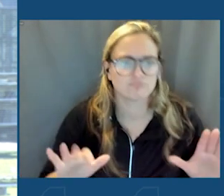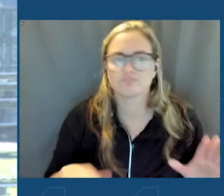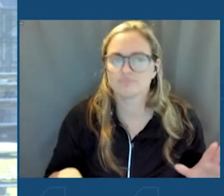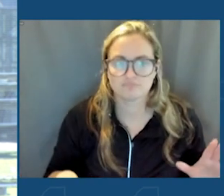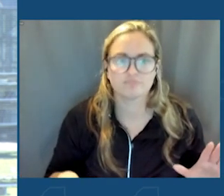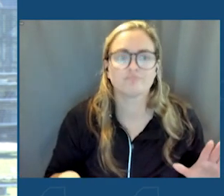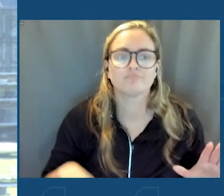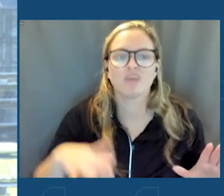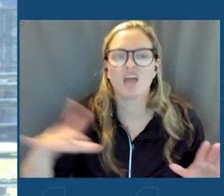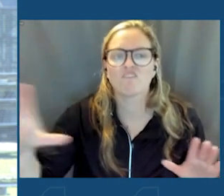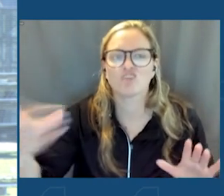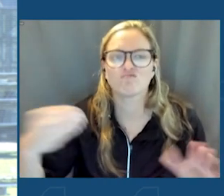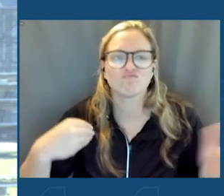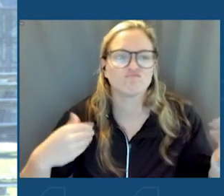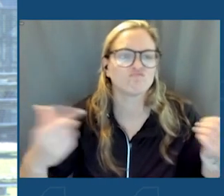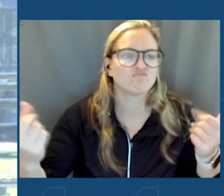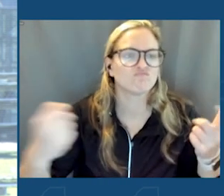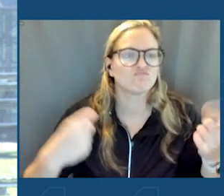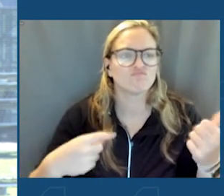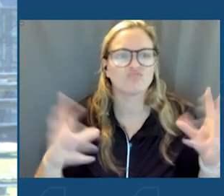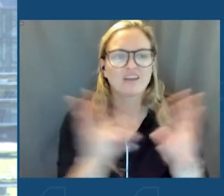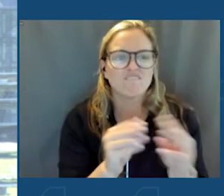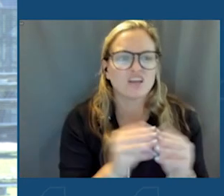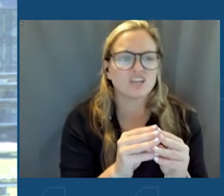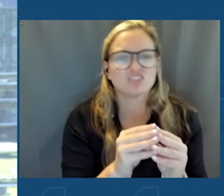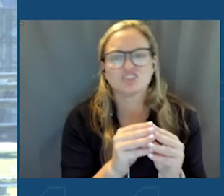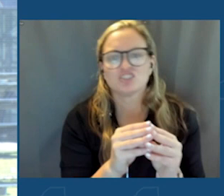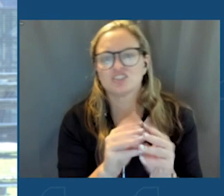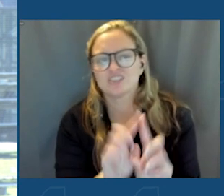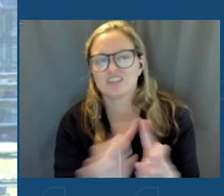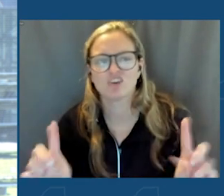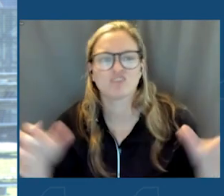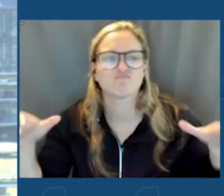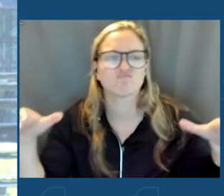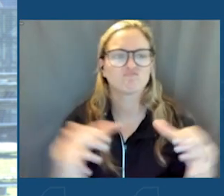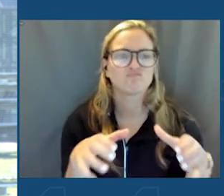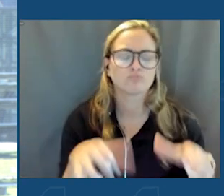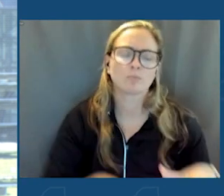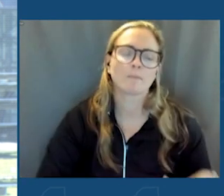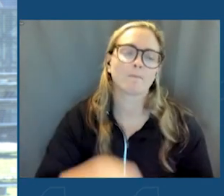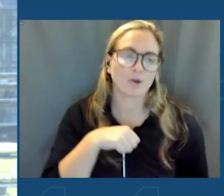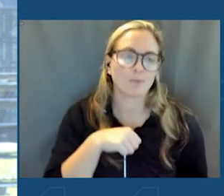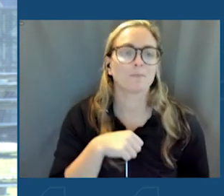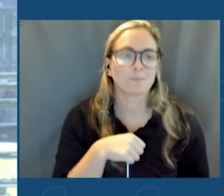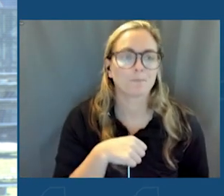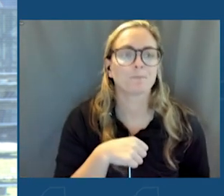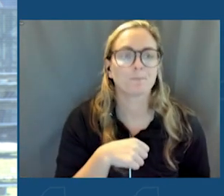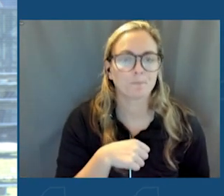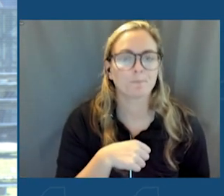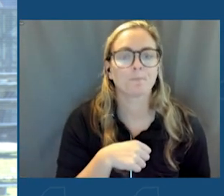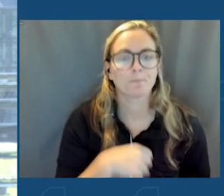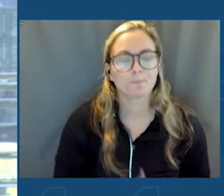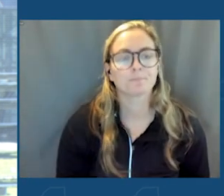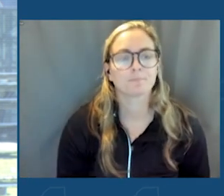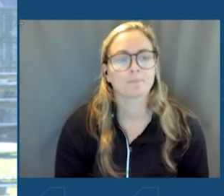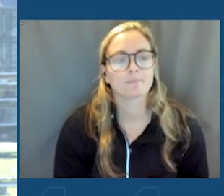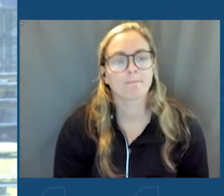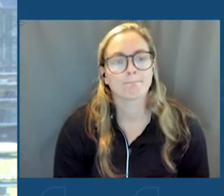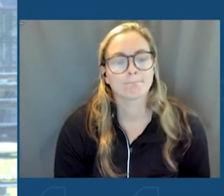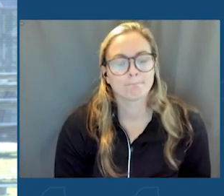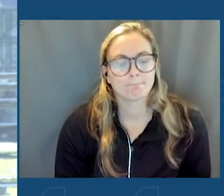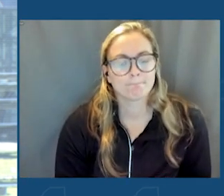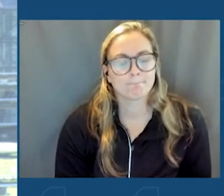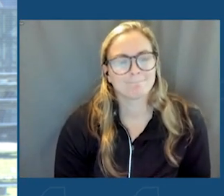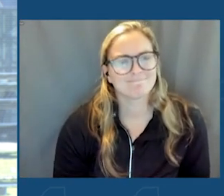conventions, meetings, gatherings all over the world. So I'm really proud of what we're doing here as well. And also, we're